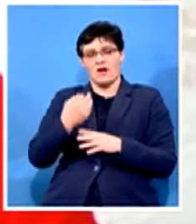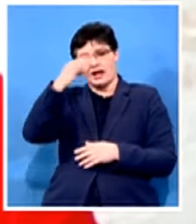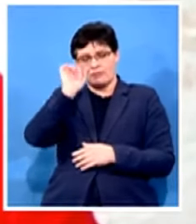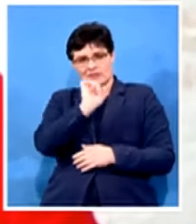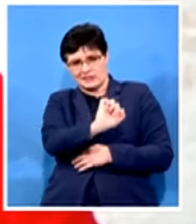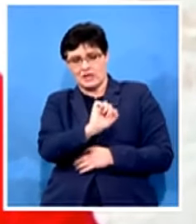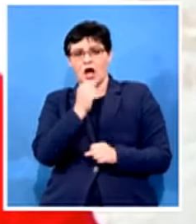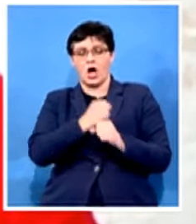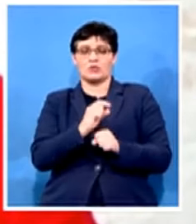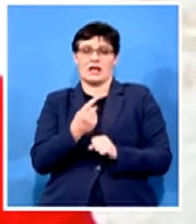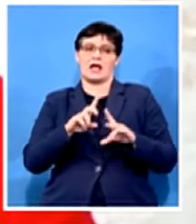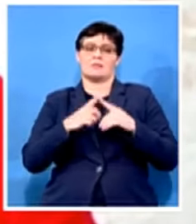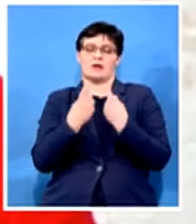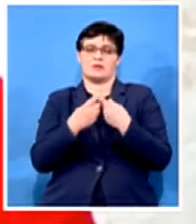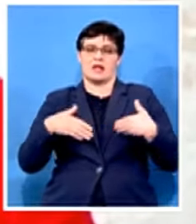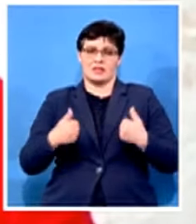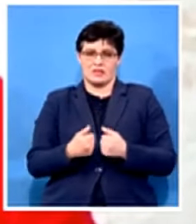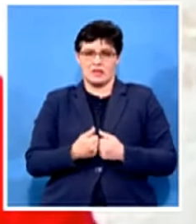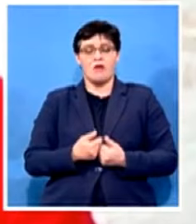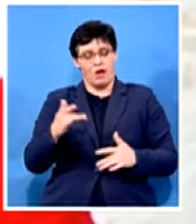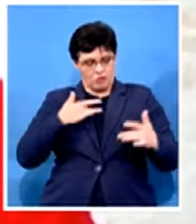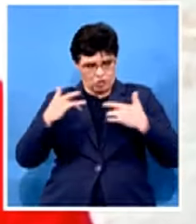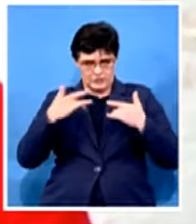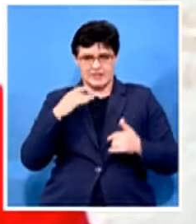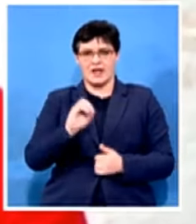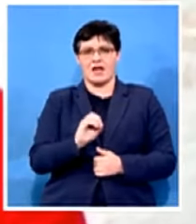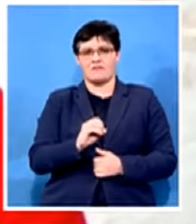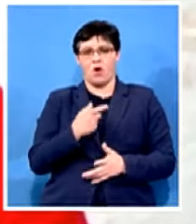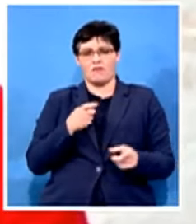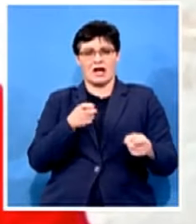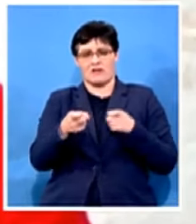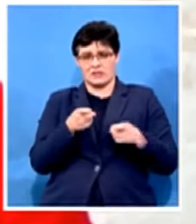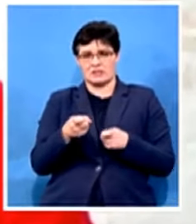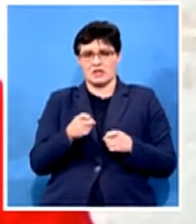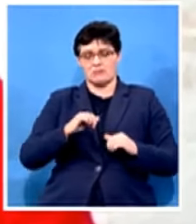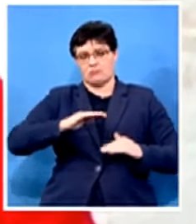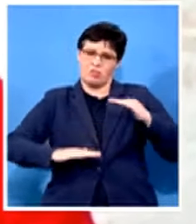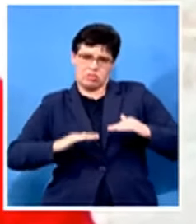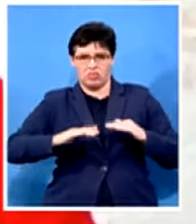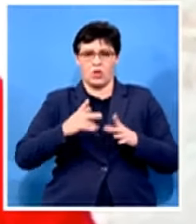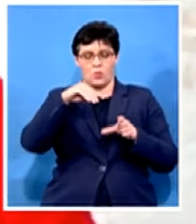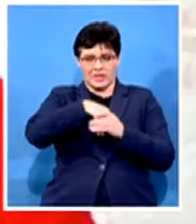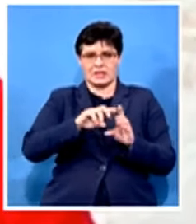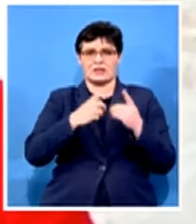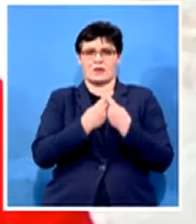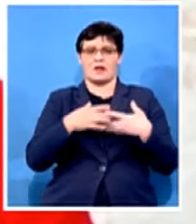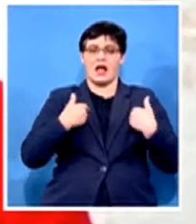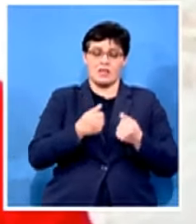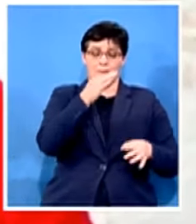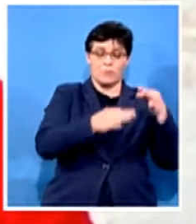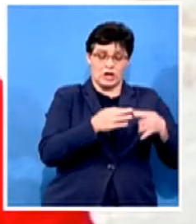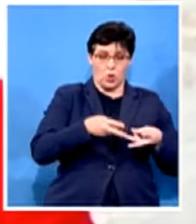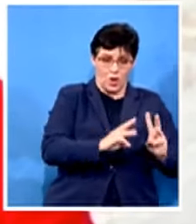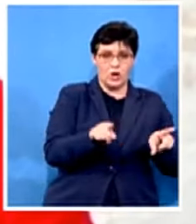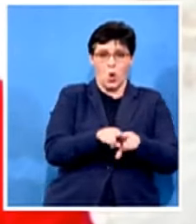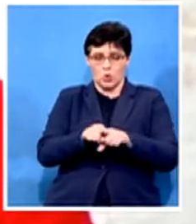expressed concerns around the governance instability in the department of health both politically and administratively the